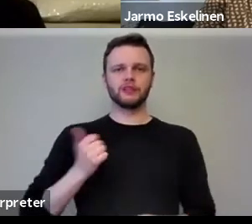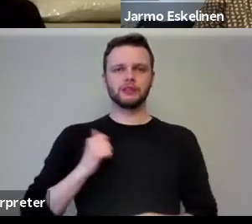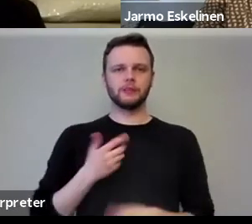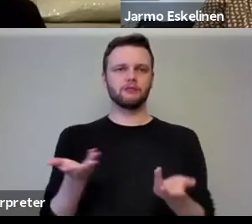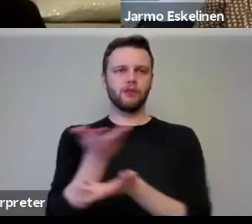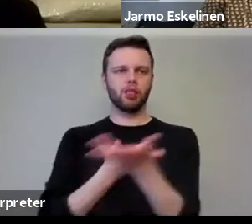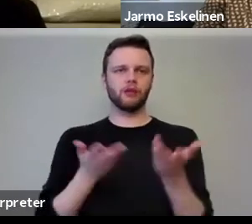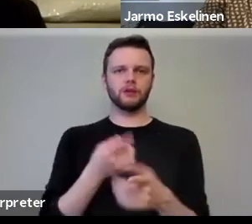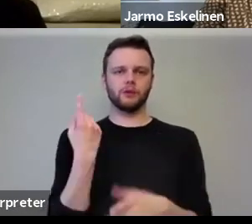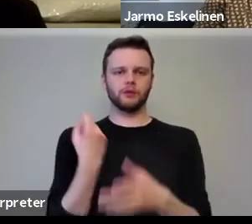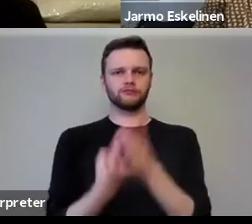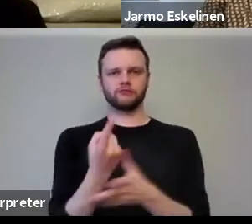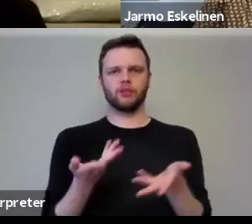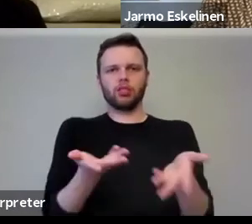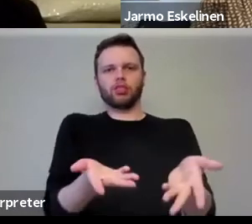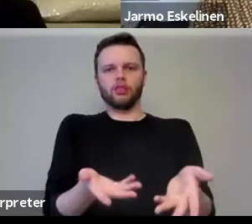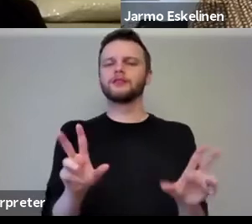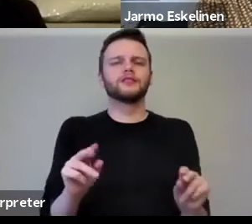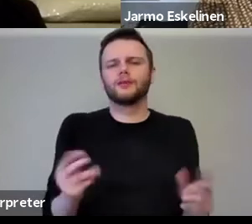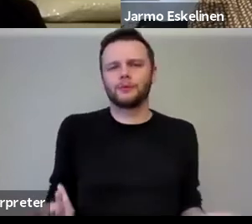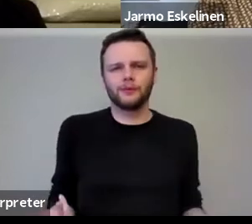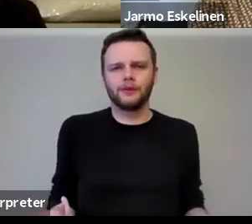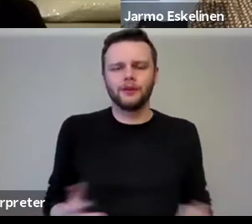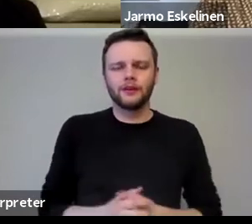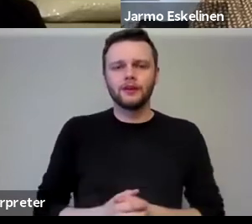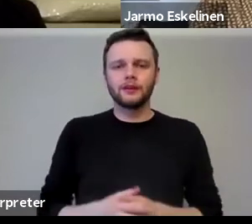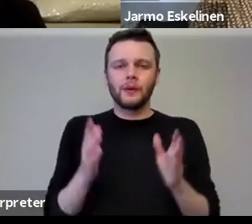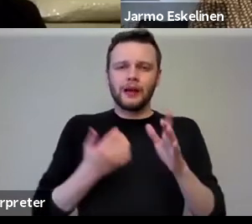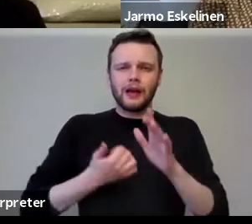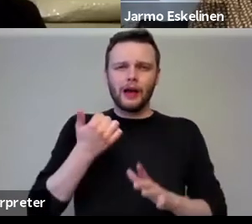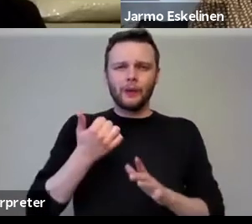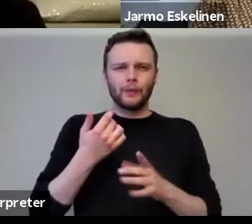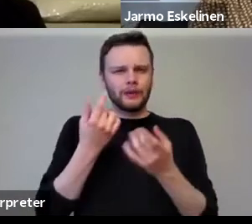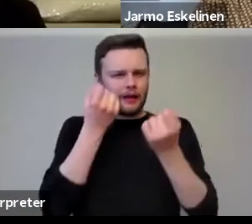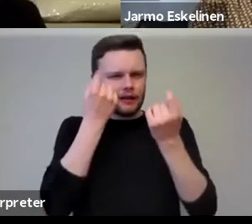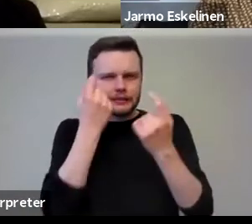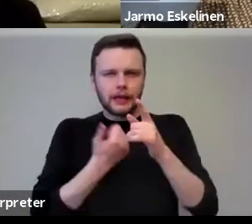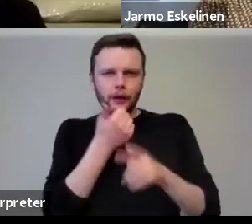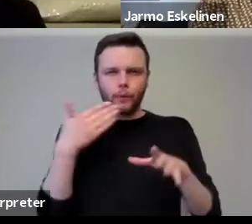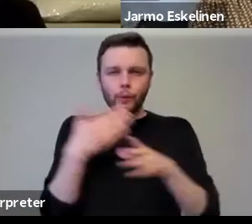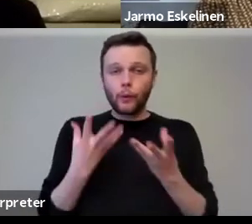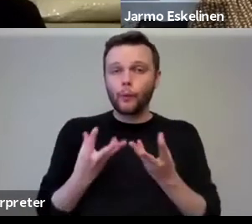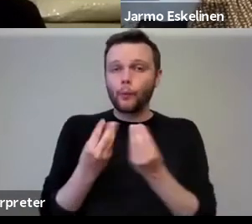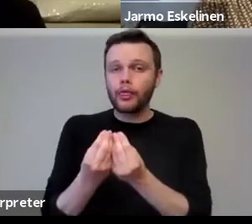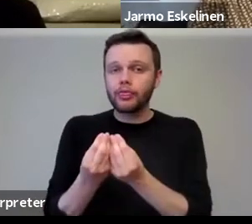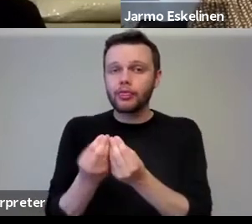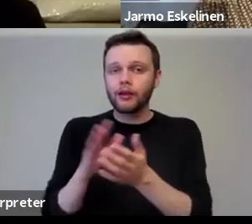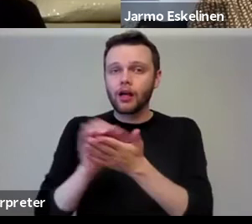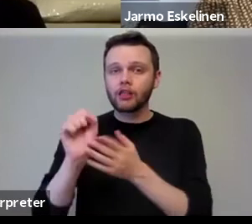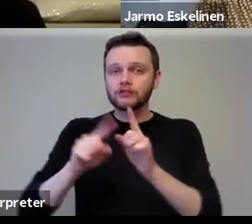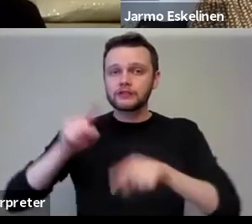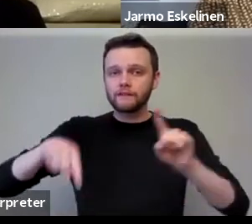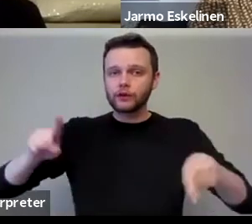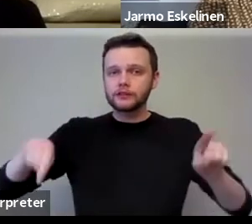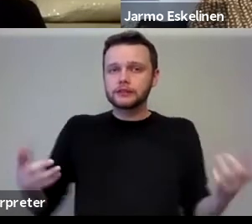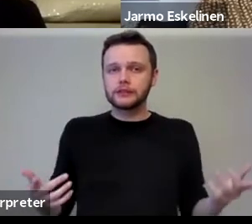understanding will automatically follow that absolutely won't happen. So how do we understand how to work with cultural diversity in